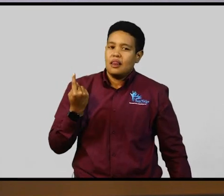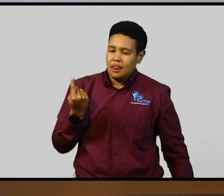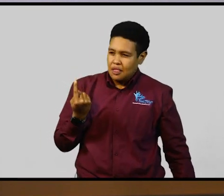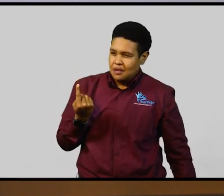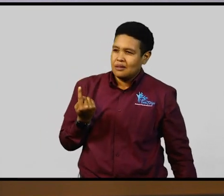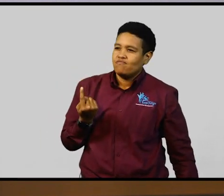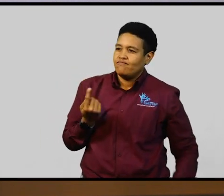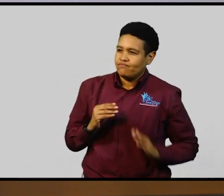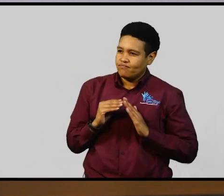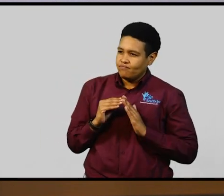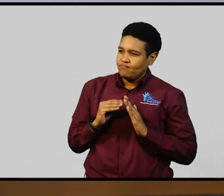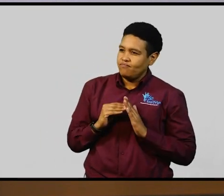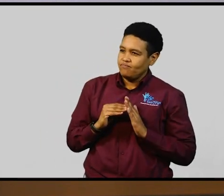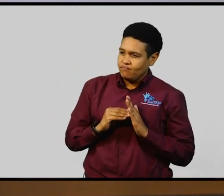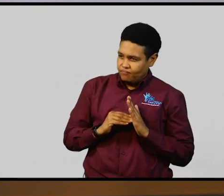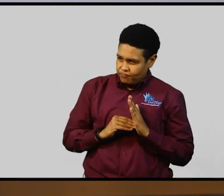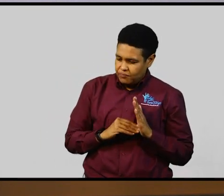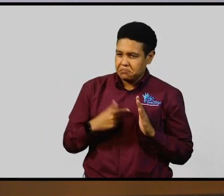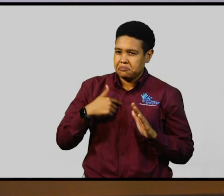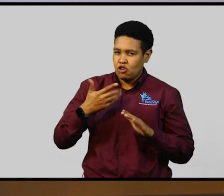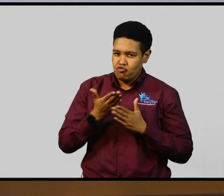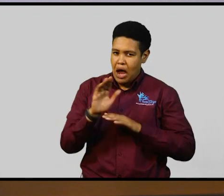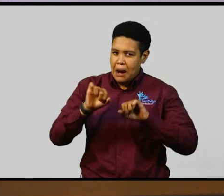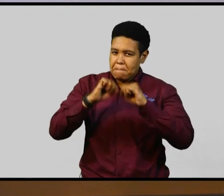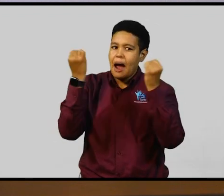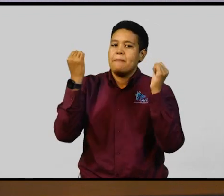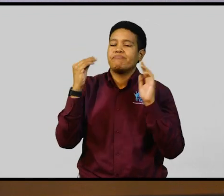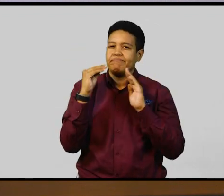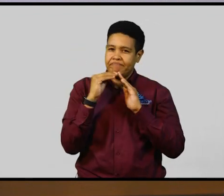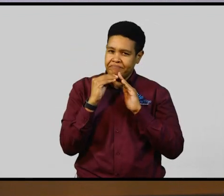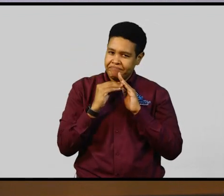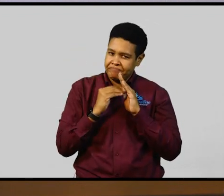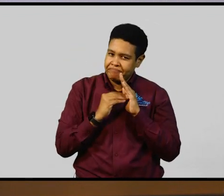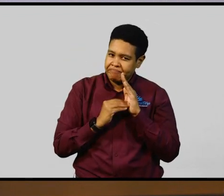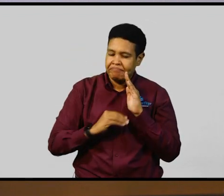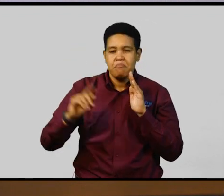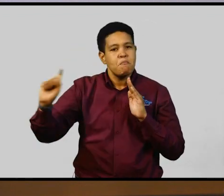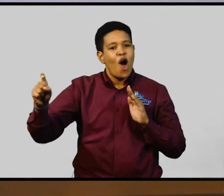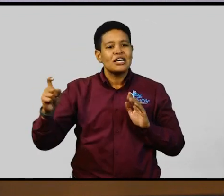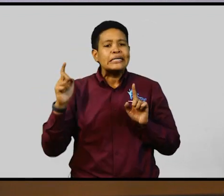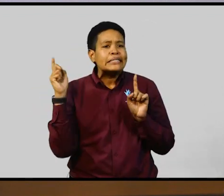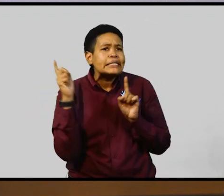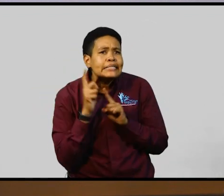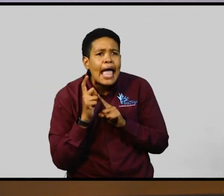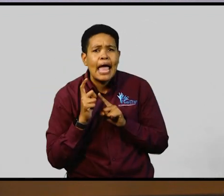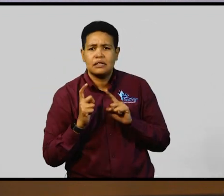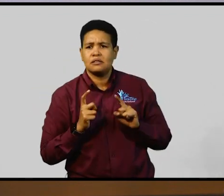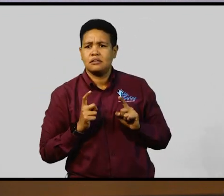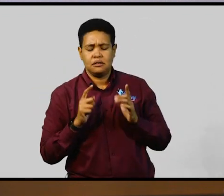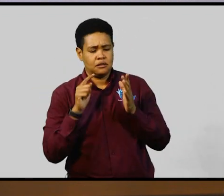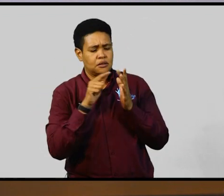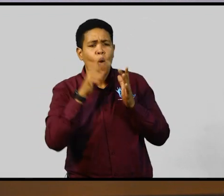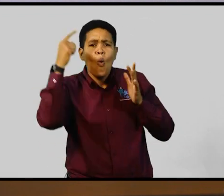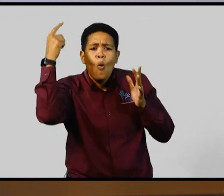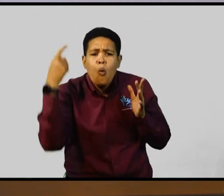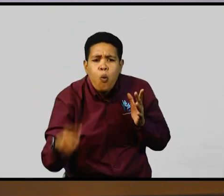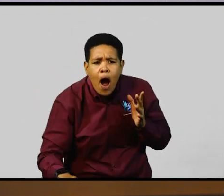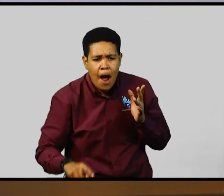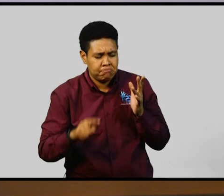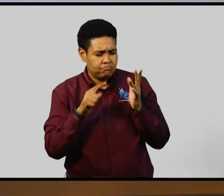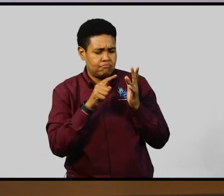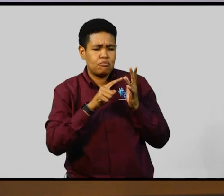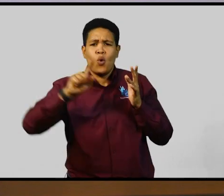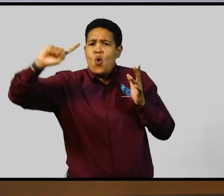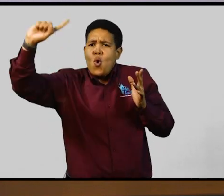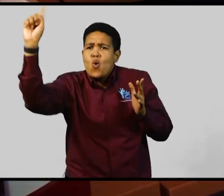rights are being violated. Because whilst it is that you can verbally